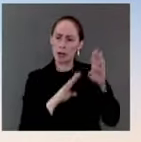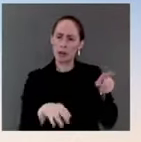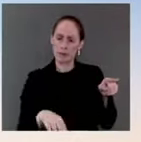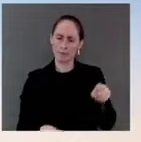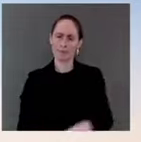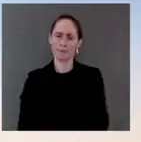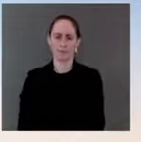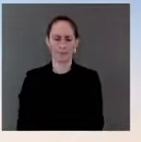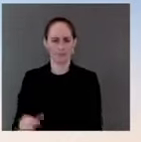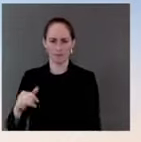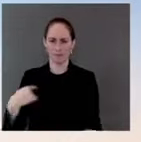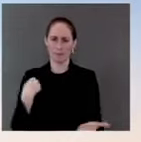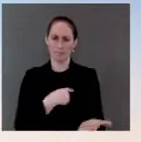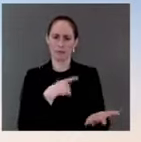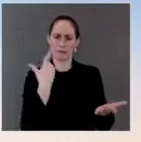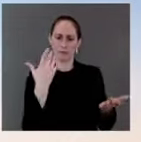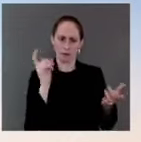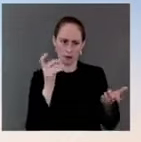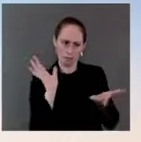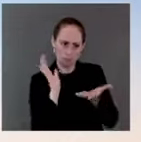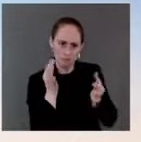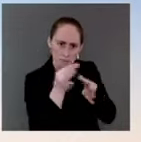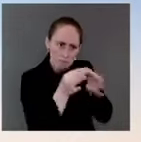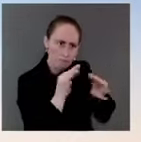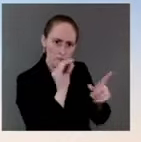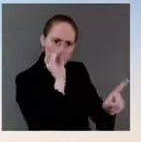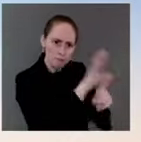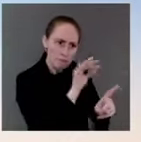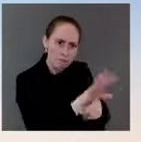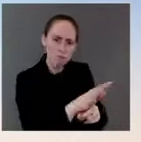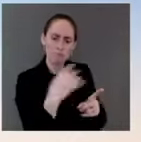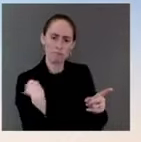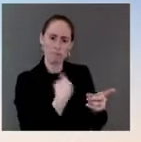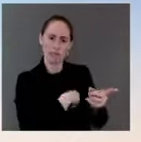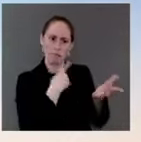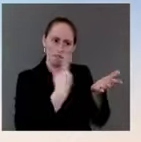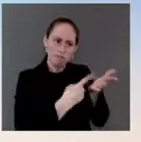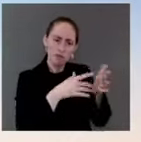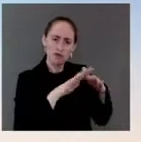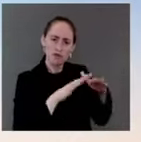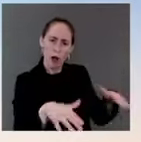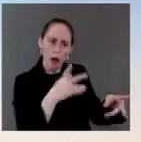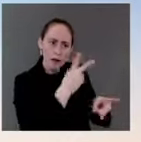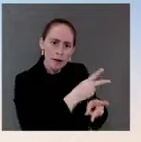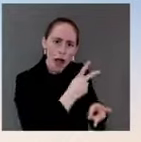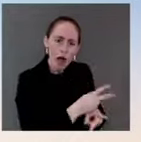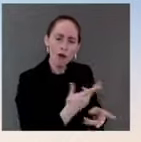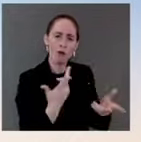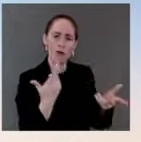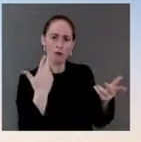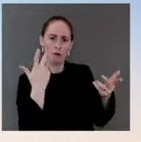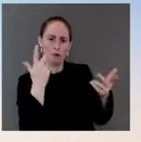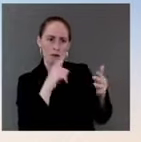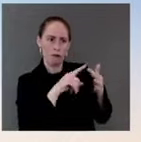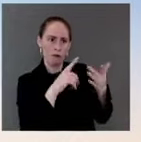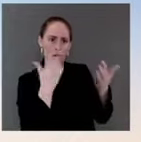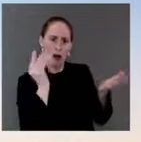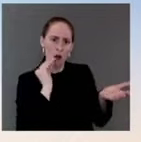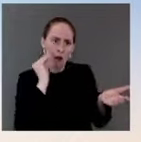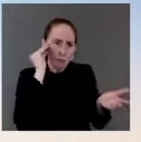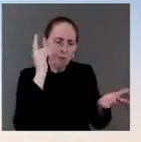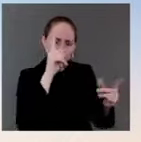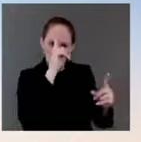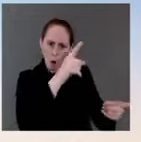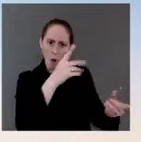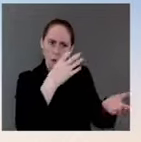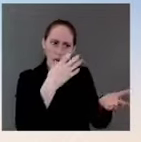of preschool, we're going to make affordable housing a reality. And on the other side of the aisle, you have people who are opposed to lowering that cost is